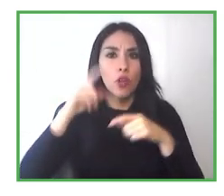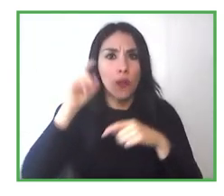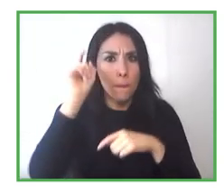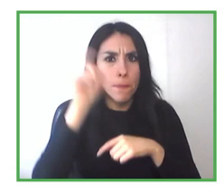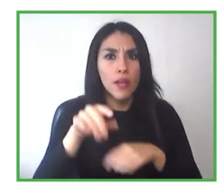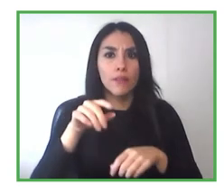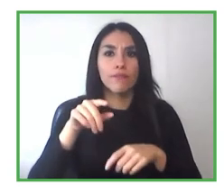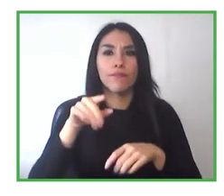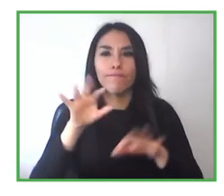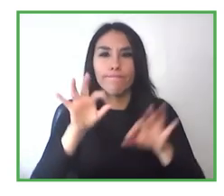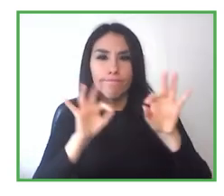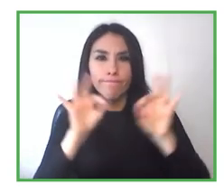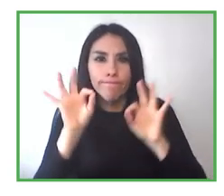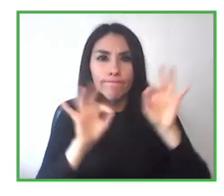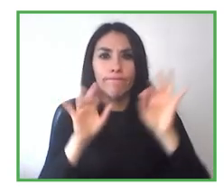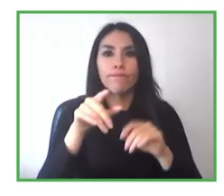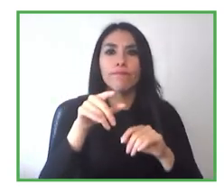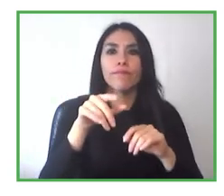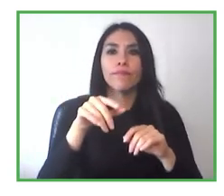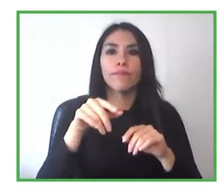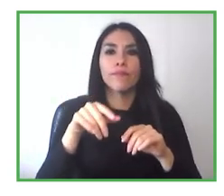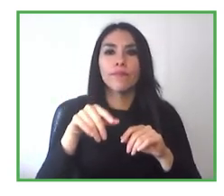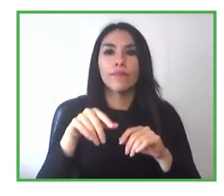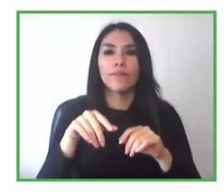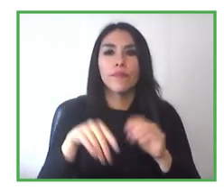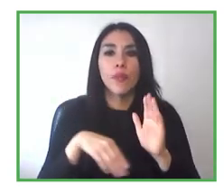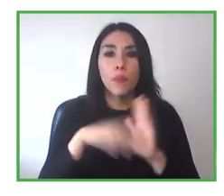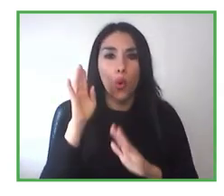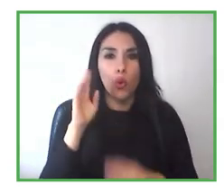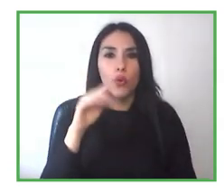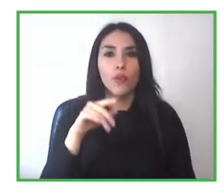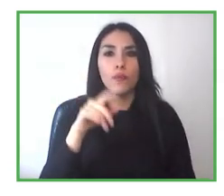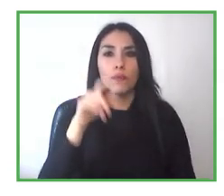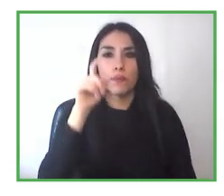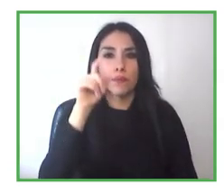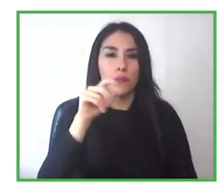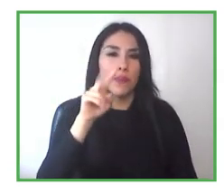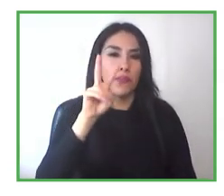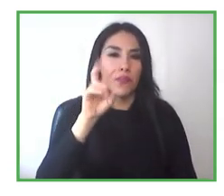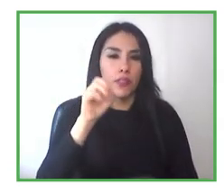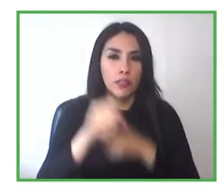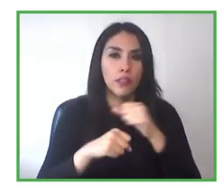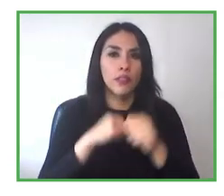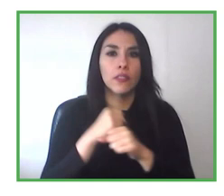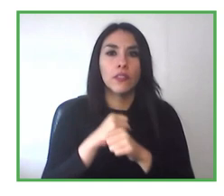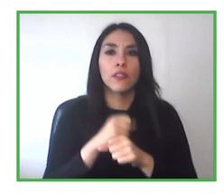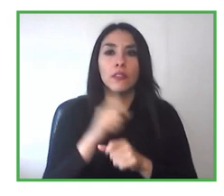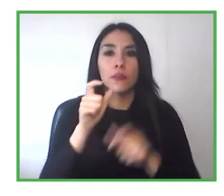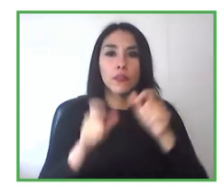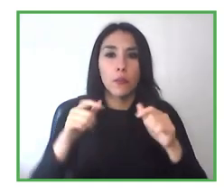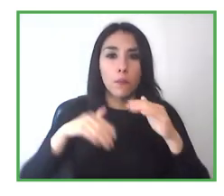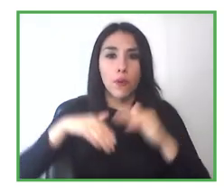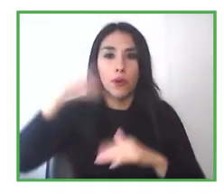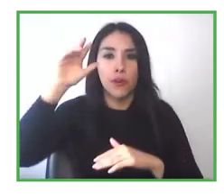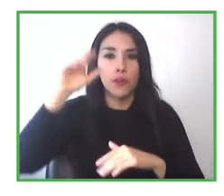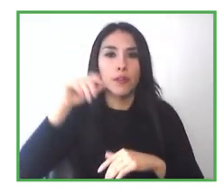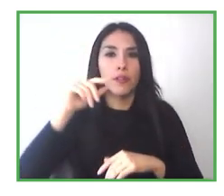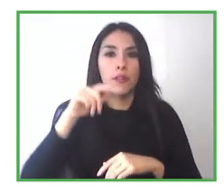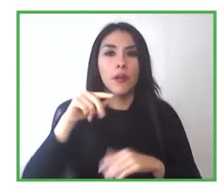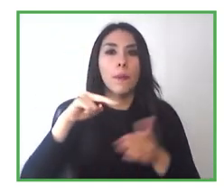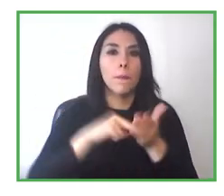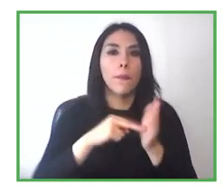obliges companies with more than 100 workers to have 1% of those workers with disability.